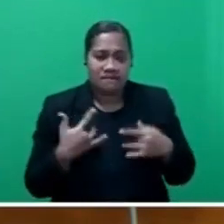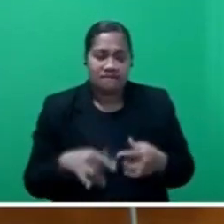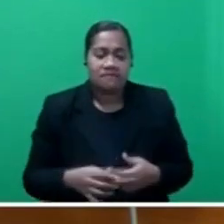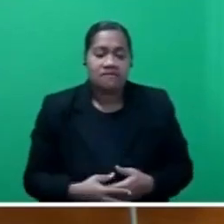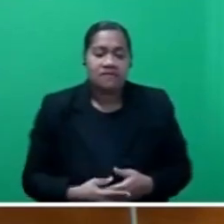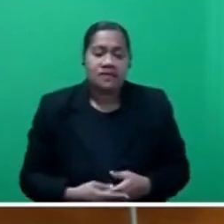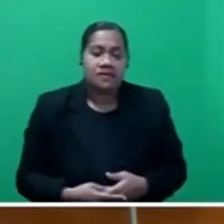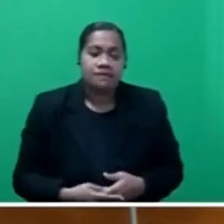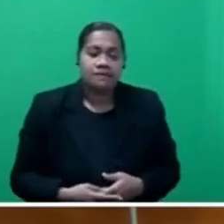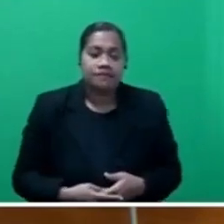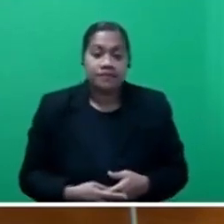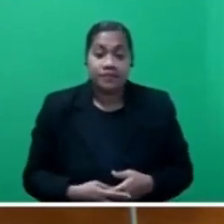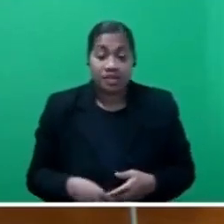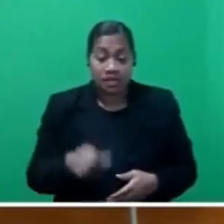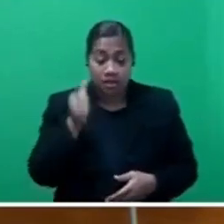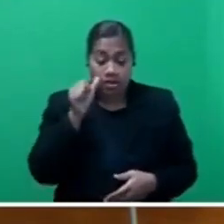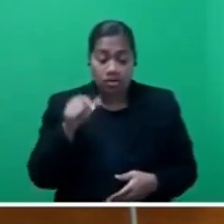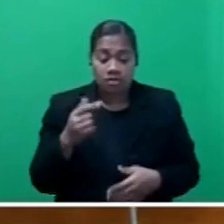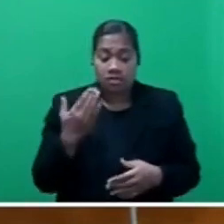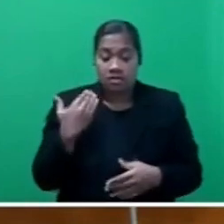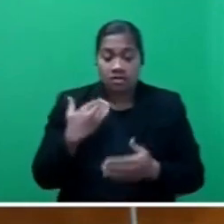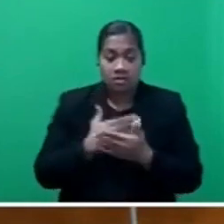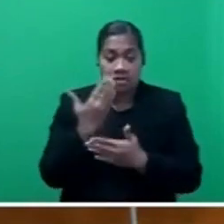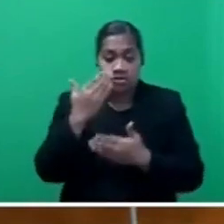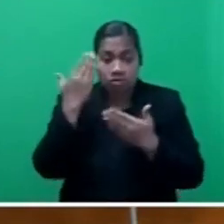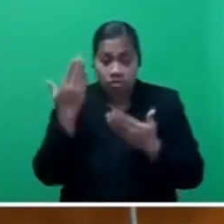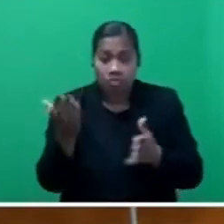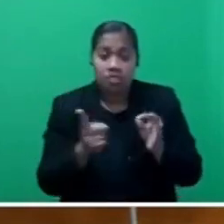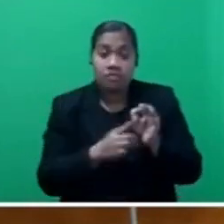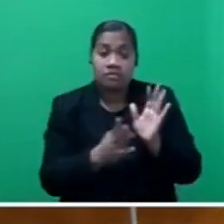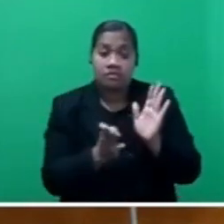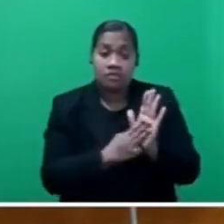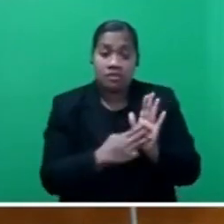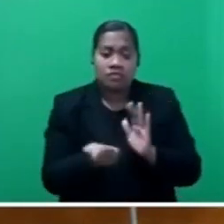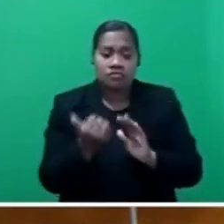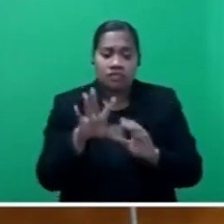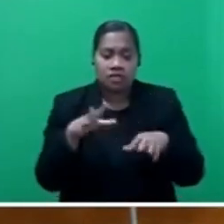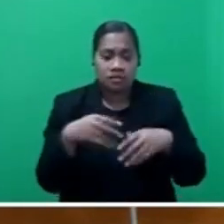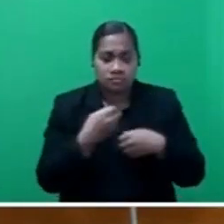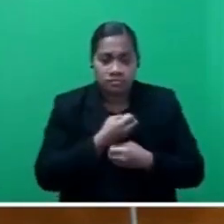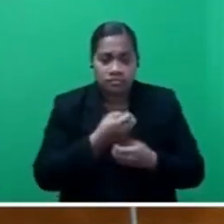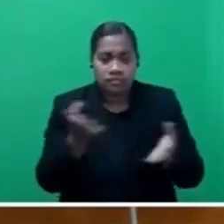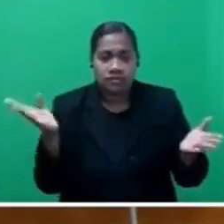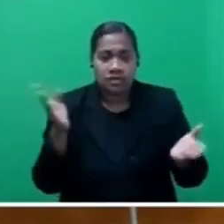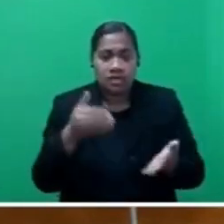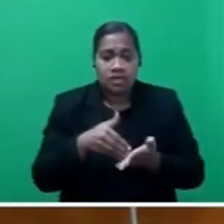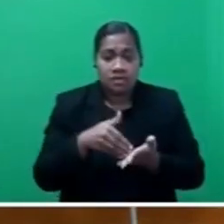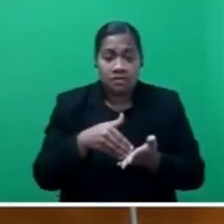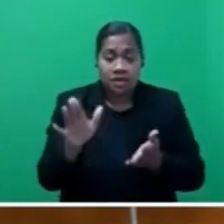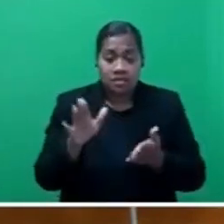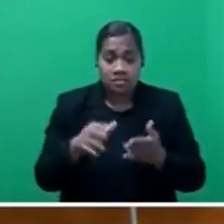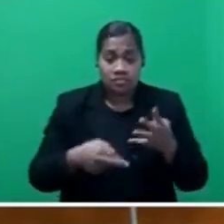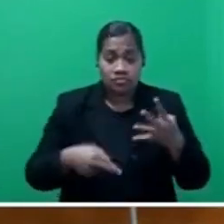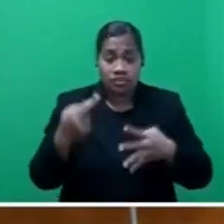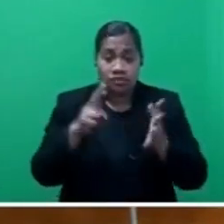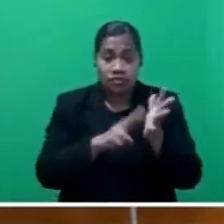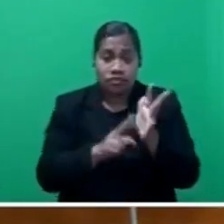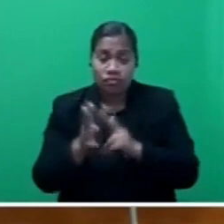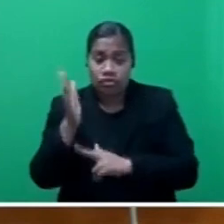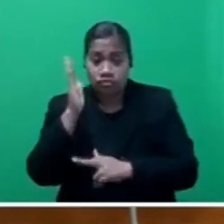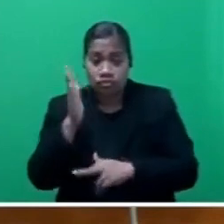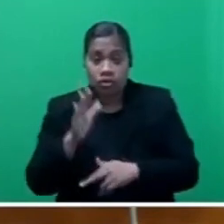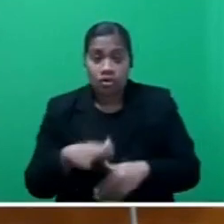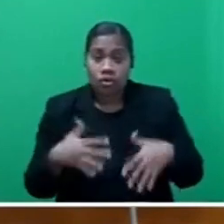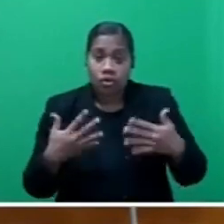And I note that in recent days, the Honorable Prime Minister had highlighted the pass rates of rural schools that seems to have fared